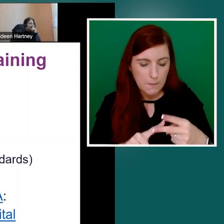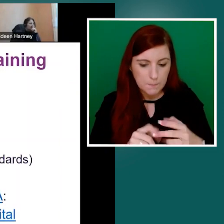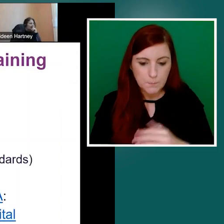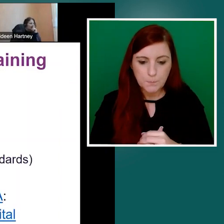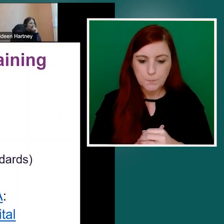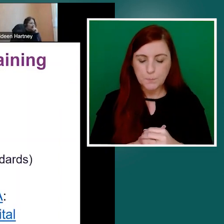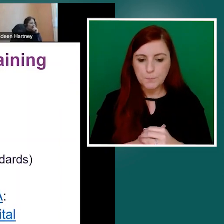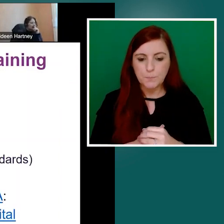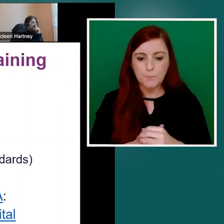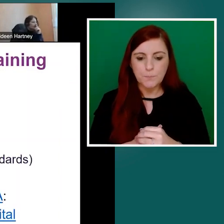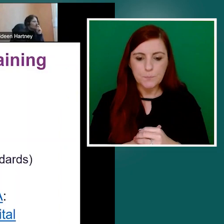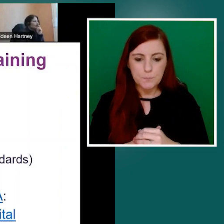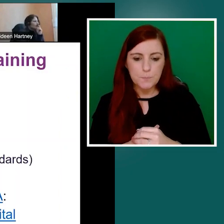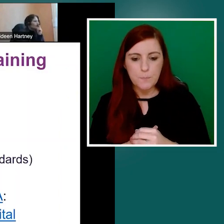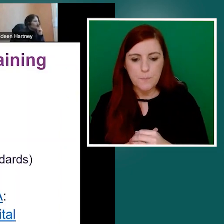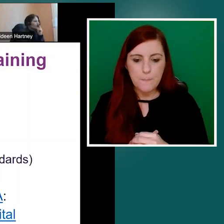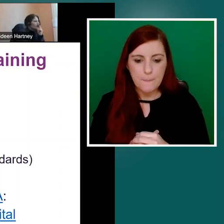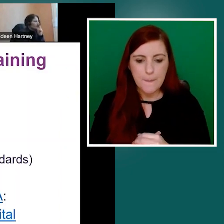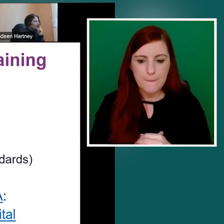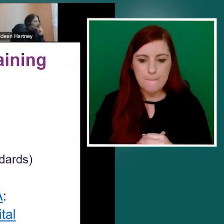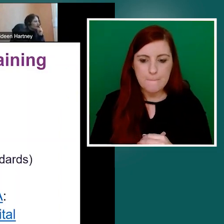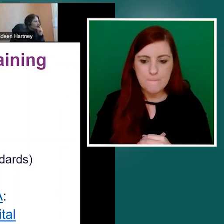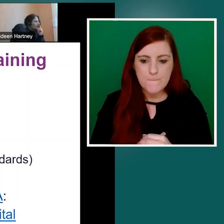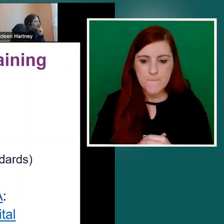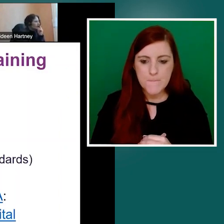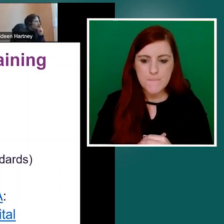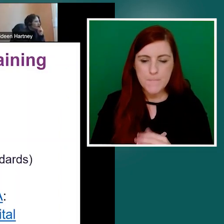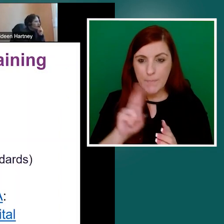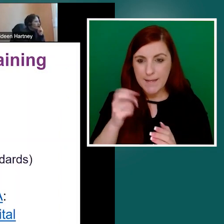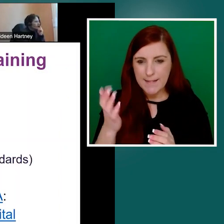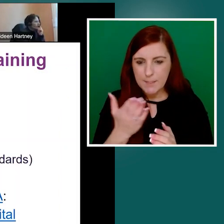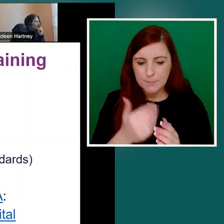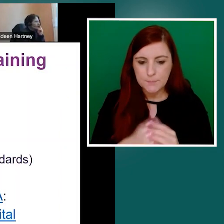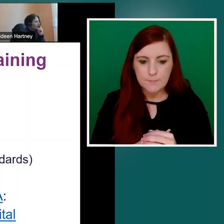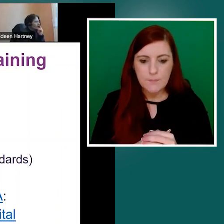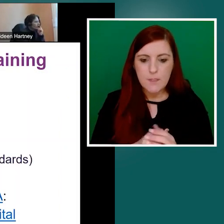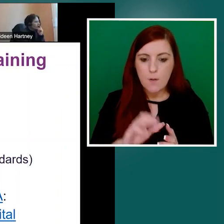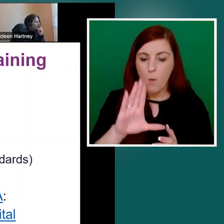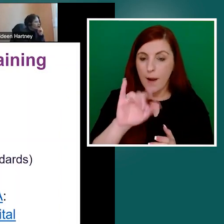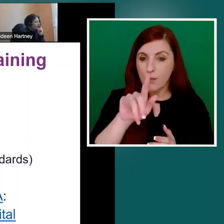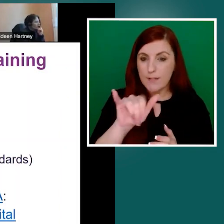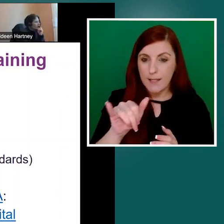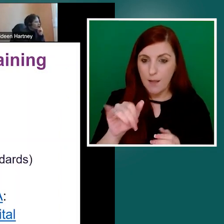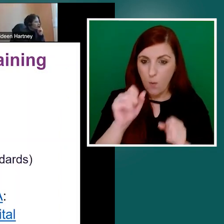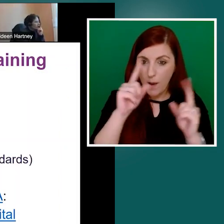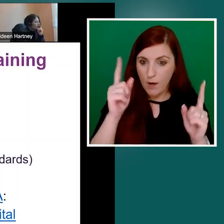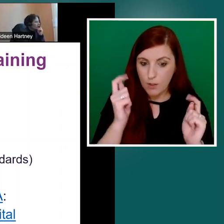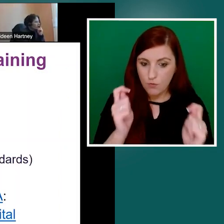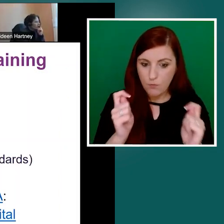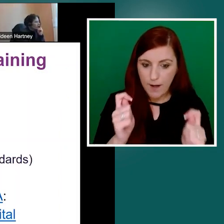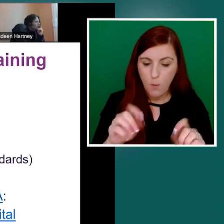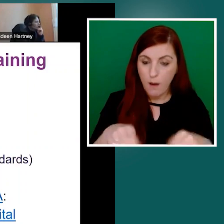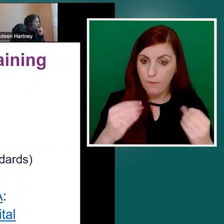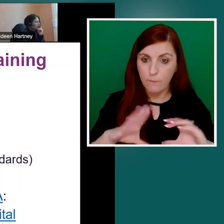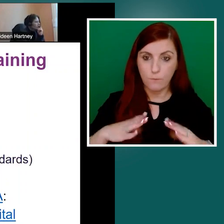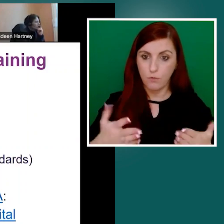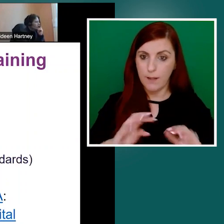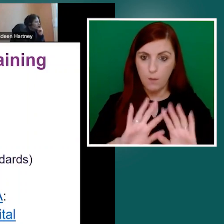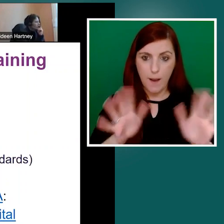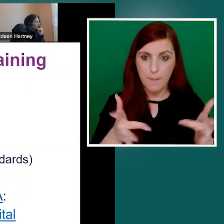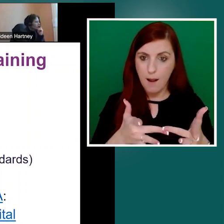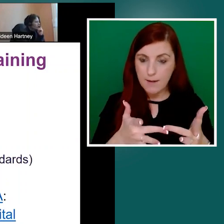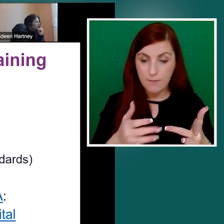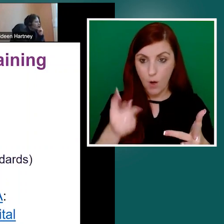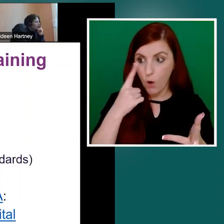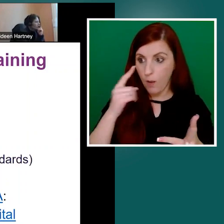the literacy awareness training, we offer free online webinars. So we have a look at our website www.nala.ie. You will find those